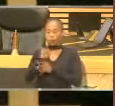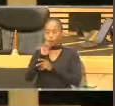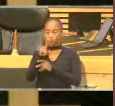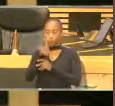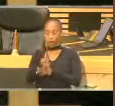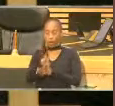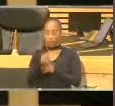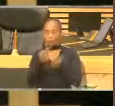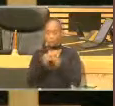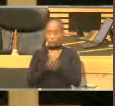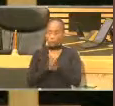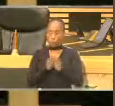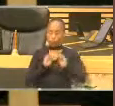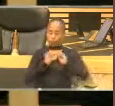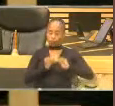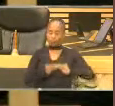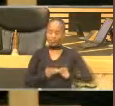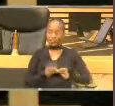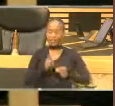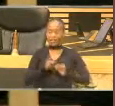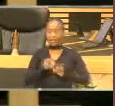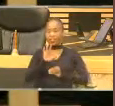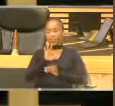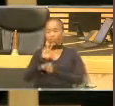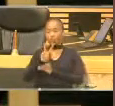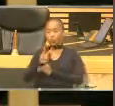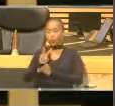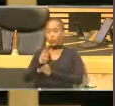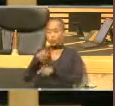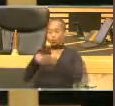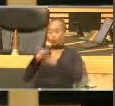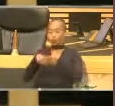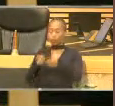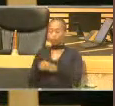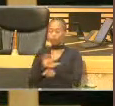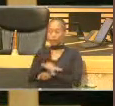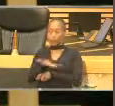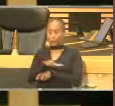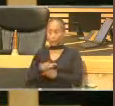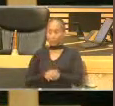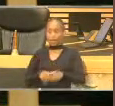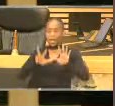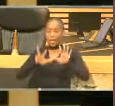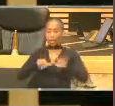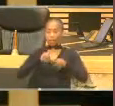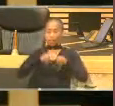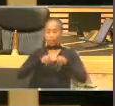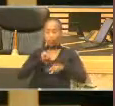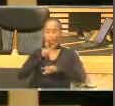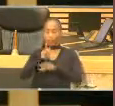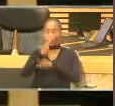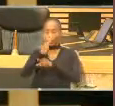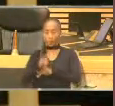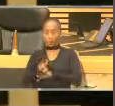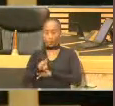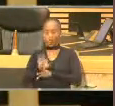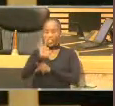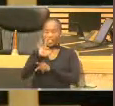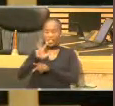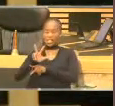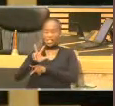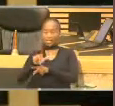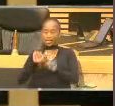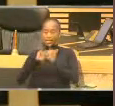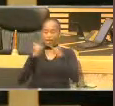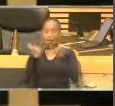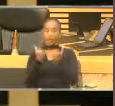refurbishment of the 32 retail outlets. As of 8 February 2021, 38 companies had